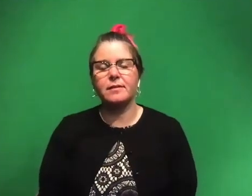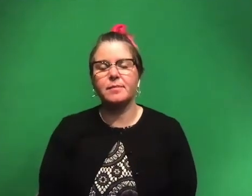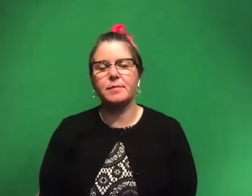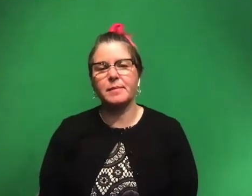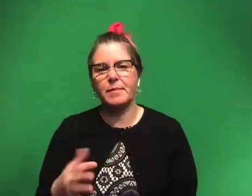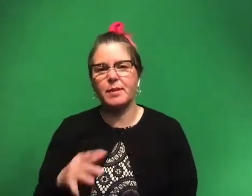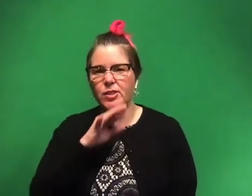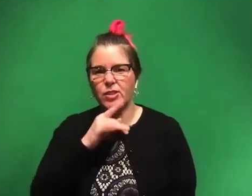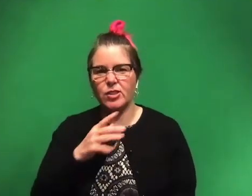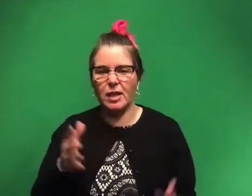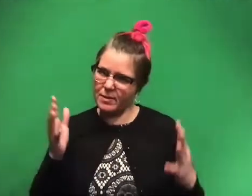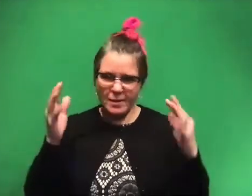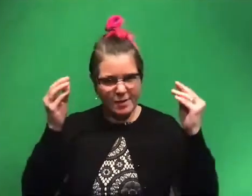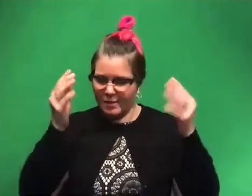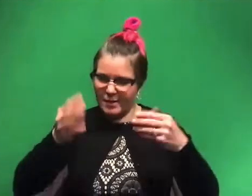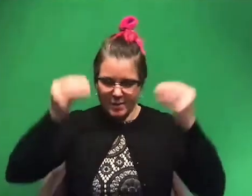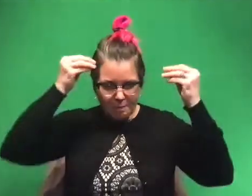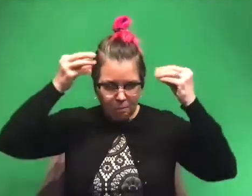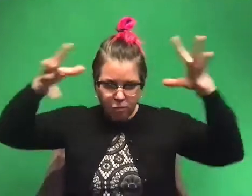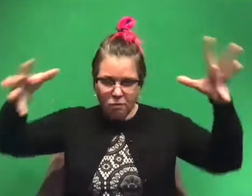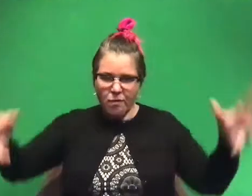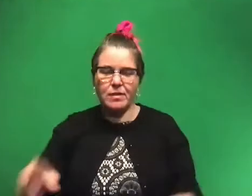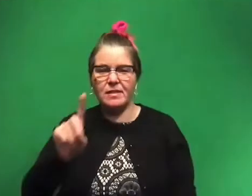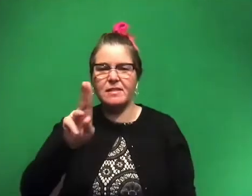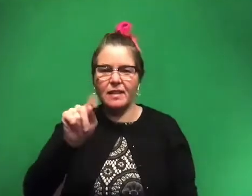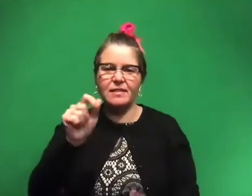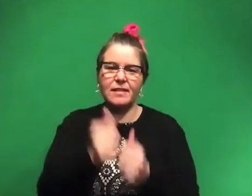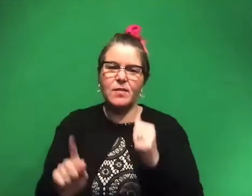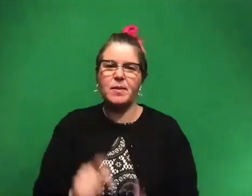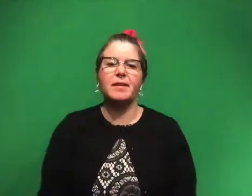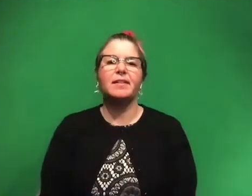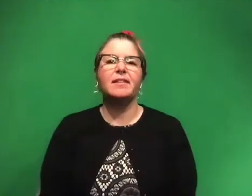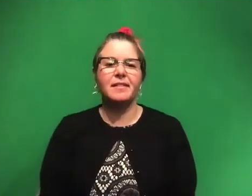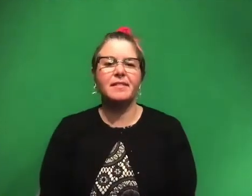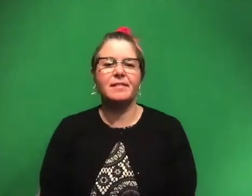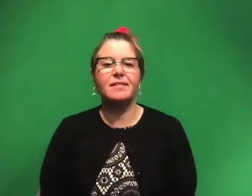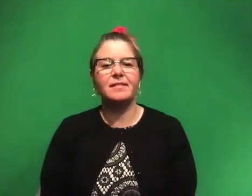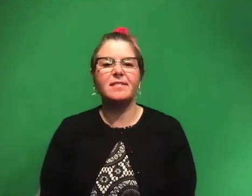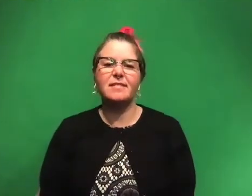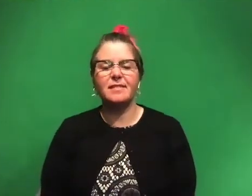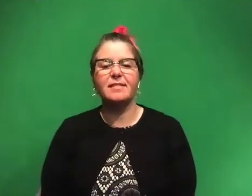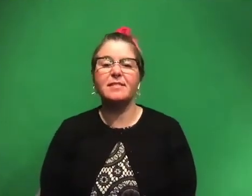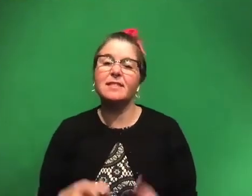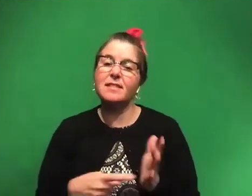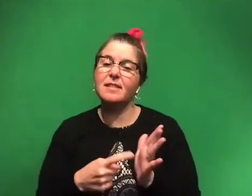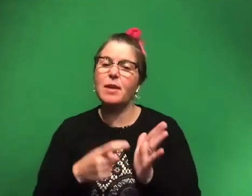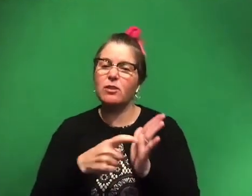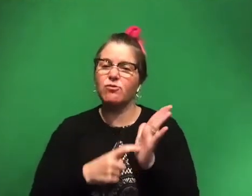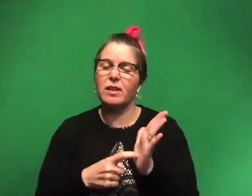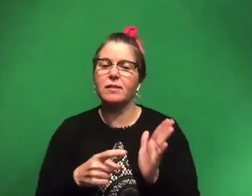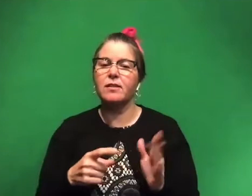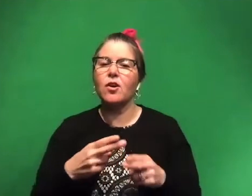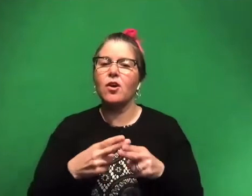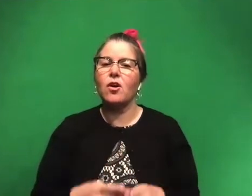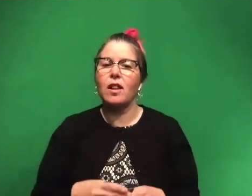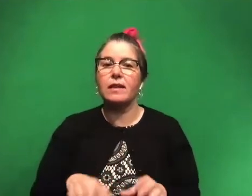home and just like shake my hair out and it's just dust everywhere. But yeah, sometimes it can get scratched. Oh, we call, we call it a